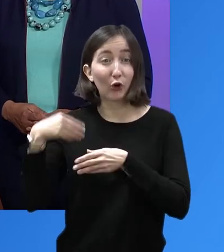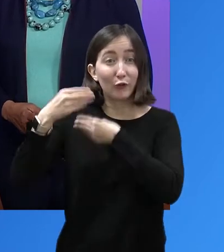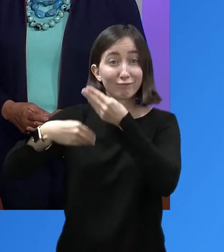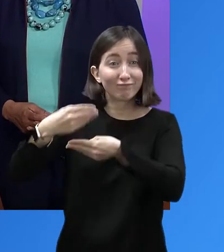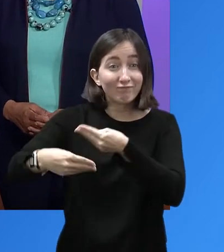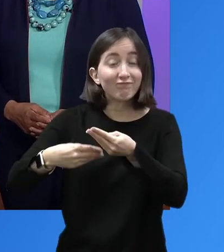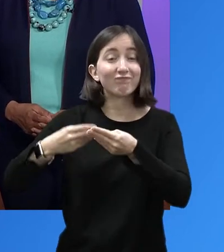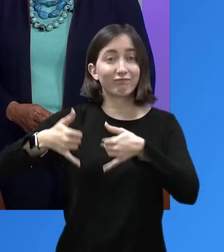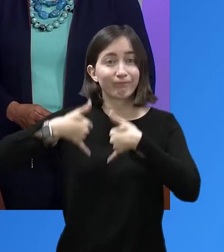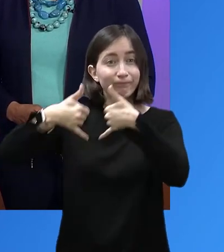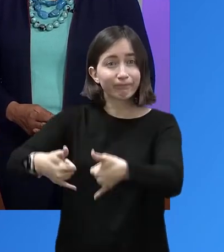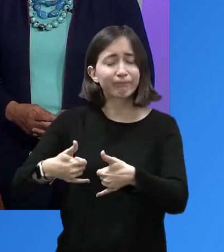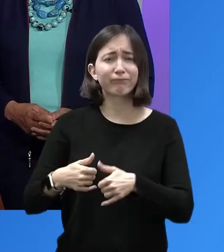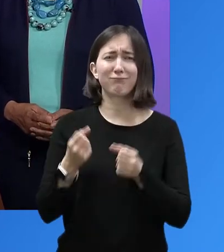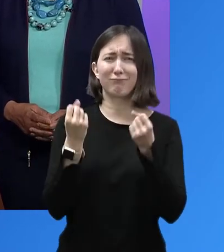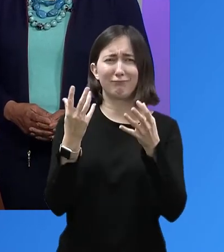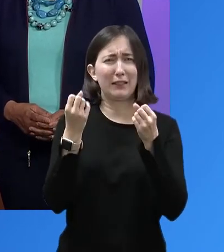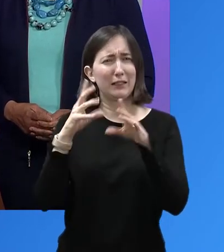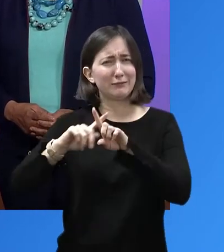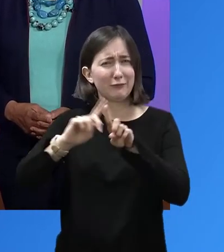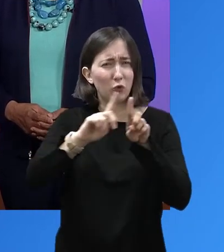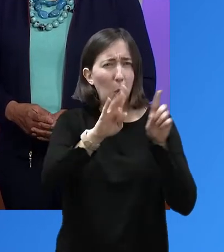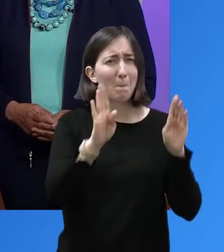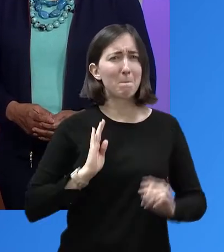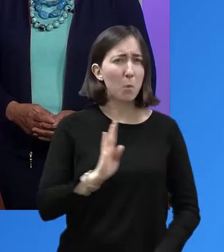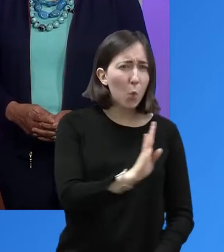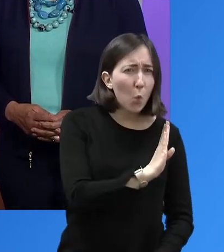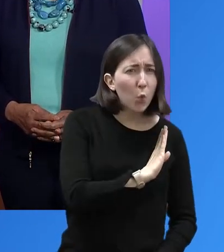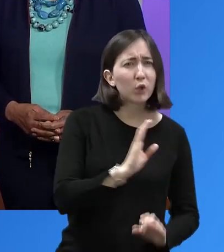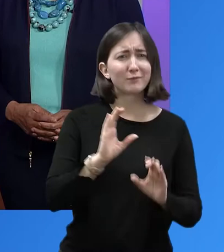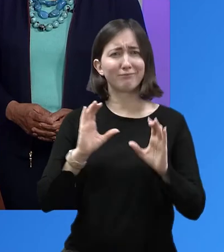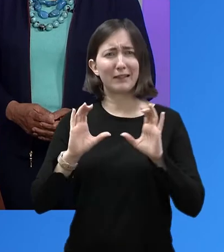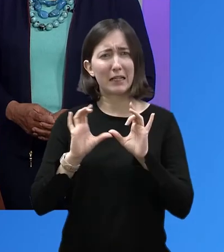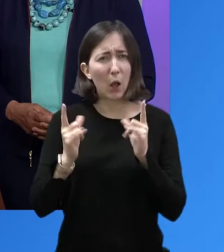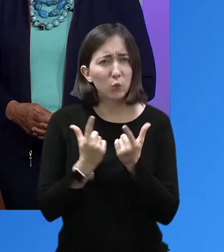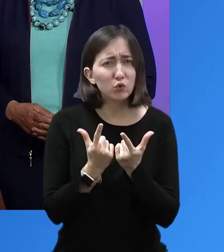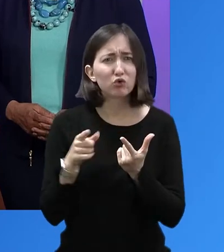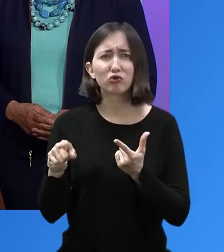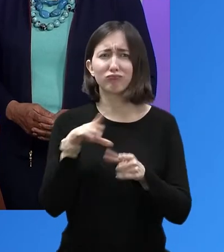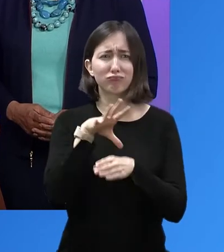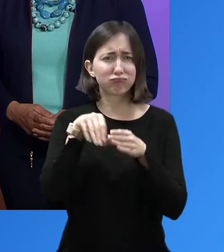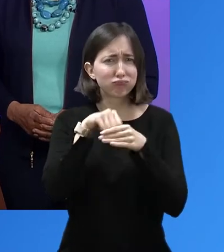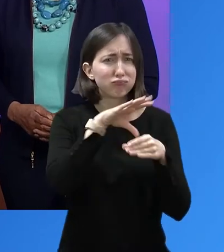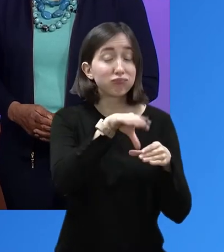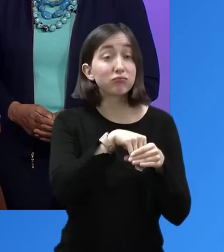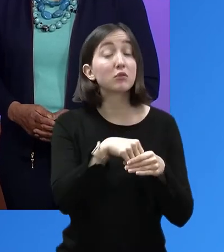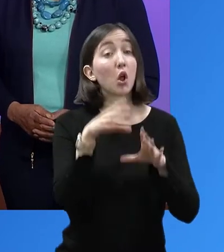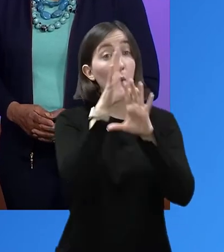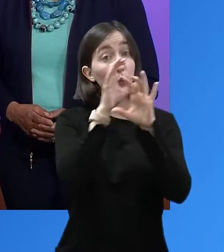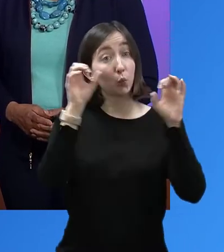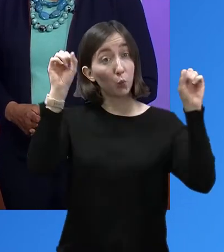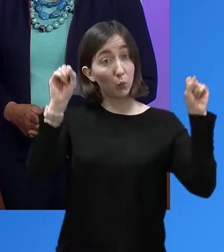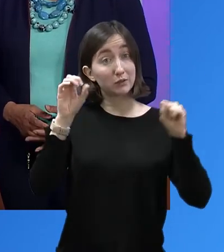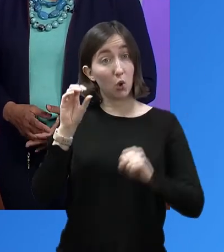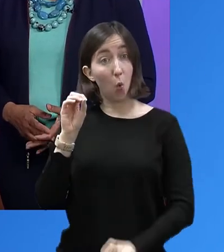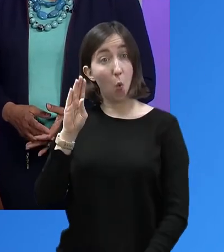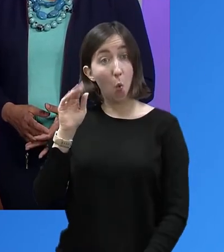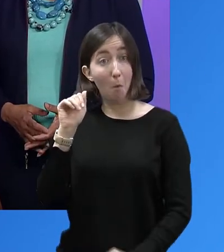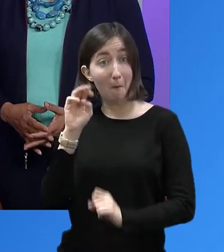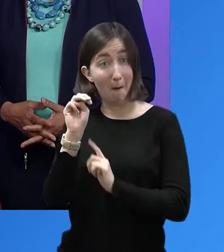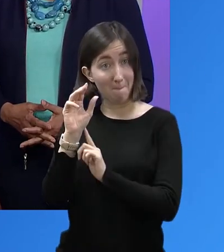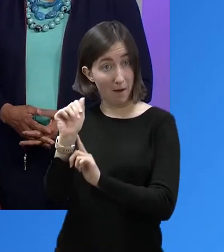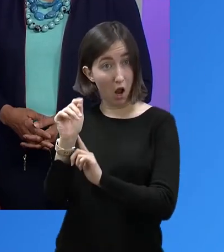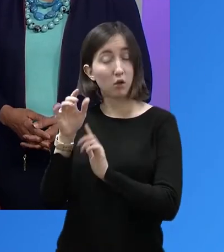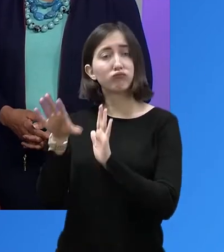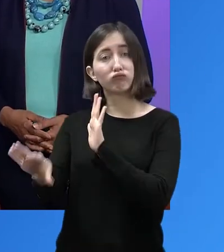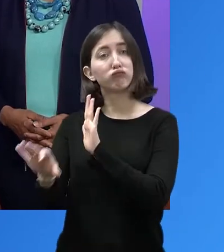including the Federal Reserve Board's National Consumer Advisory Council. President Barack Obama appointed Ms.